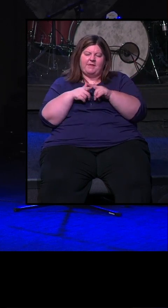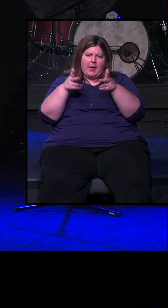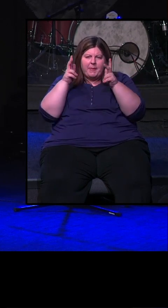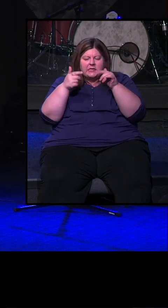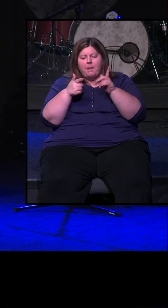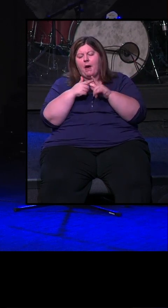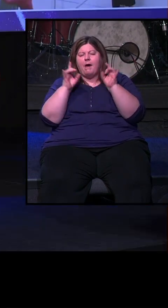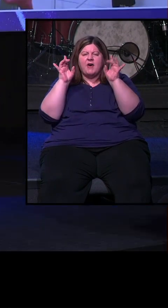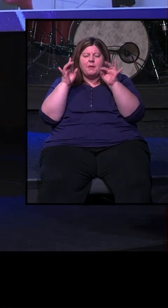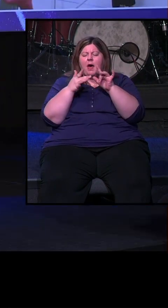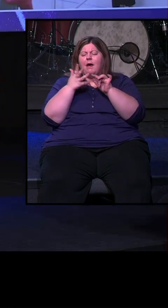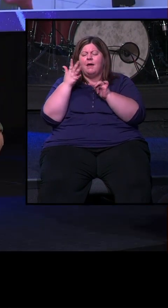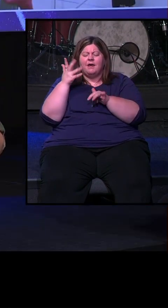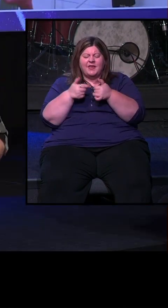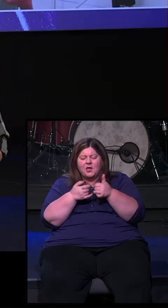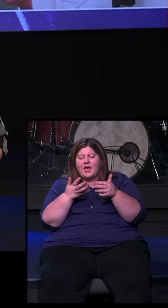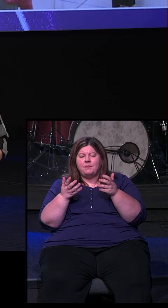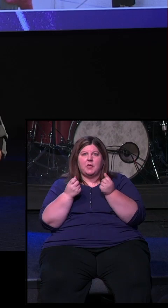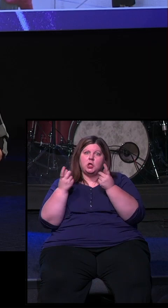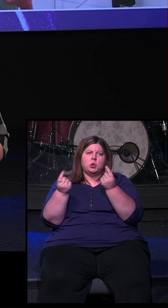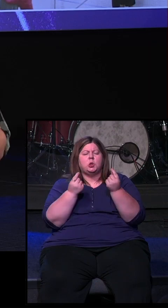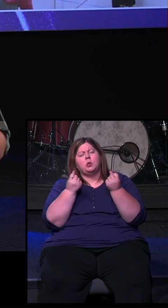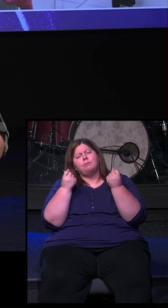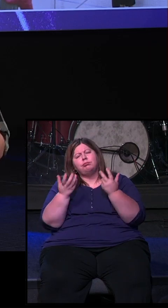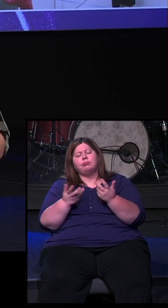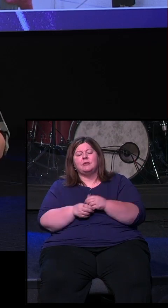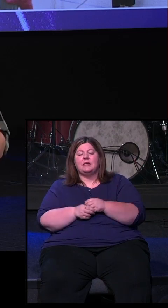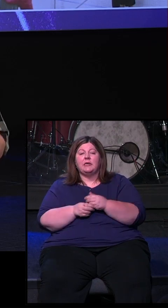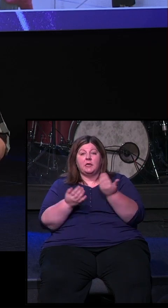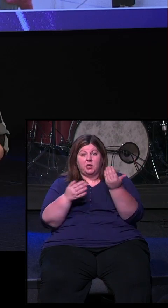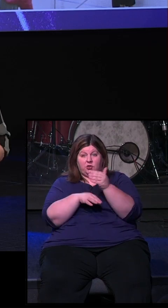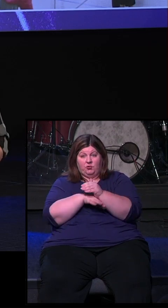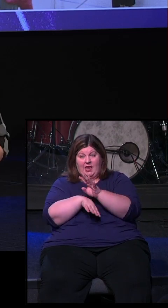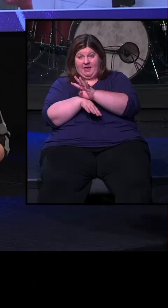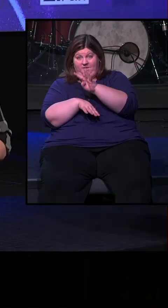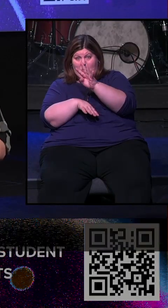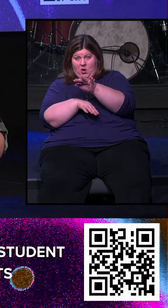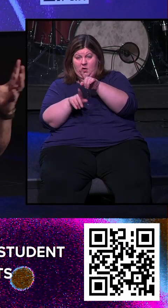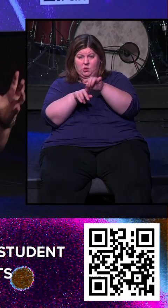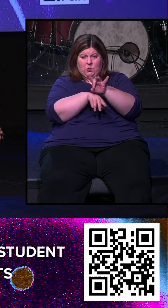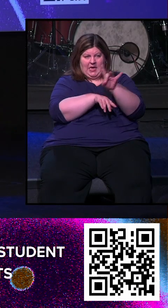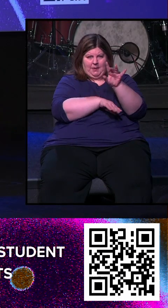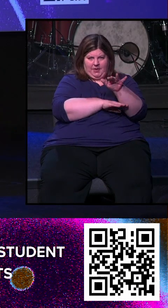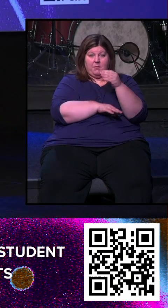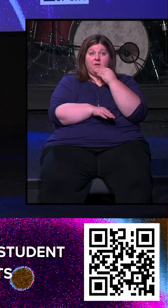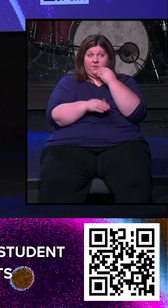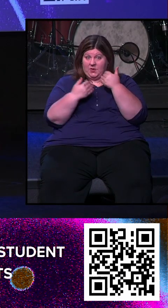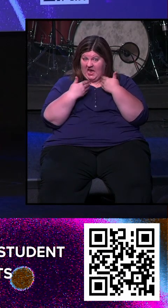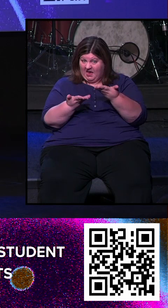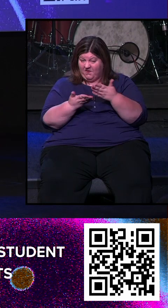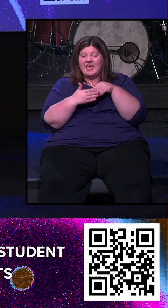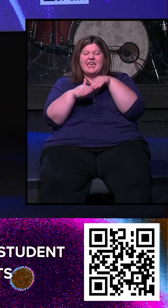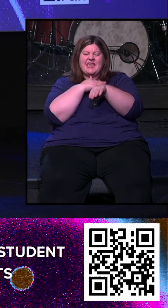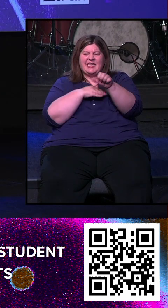games and movie theaters. I mean, there's so much to do. So tonight, it's from 4 p.m. until 8 p.m. Foods provided, $10